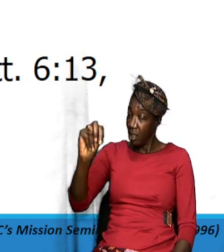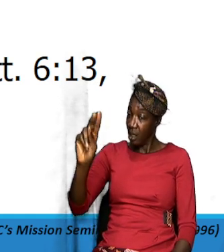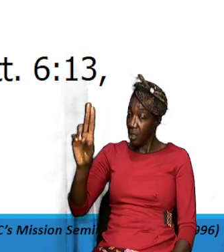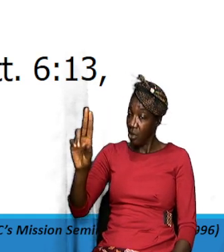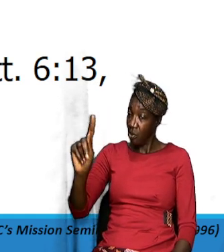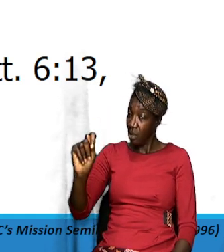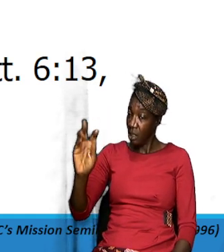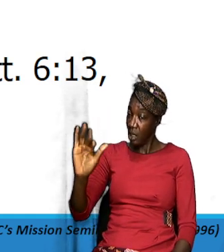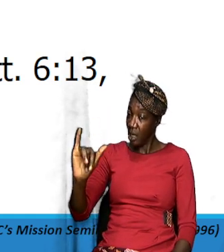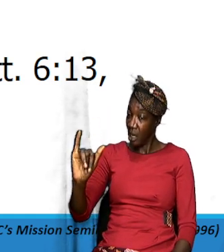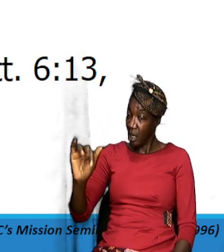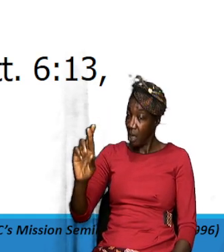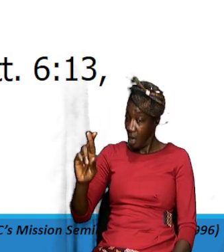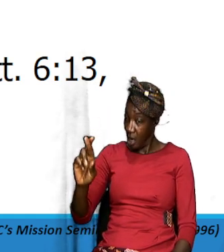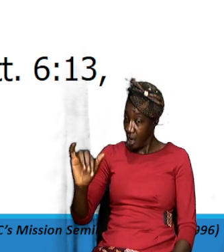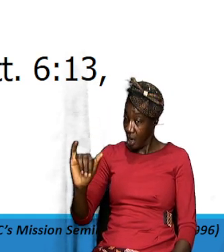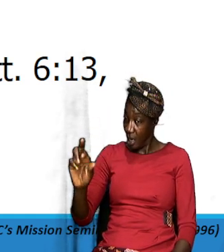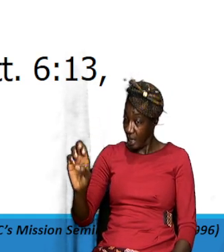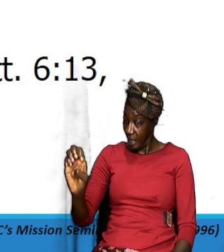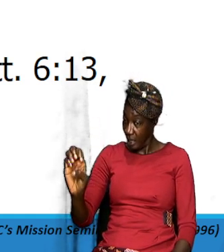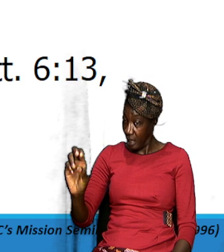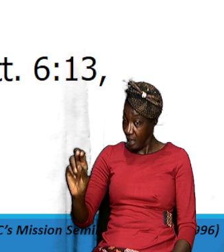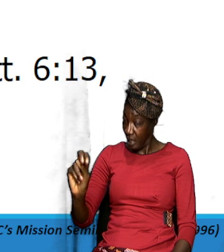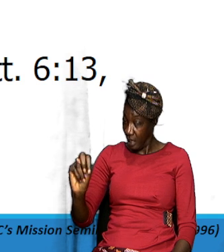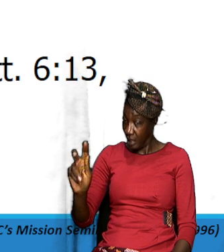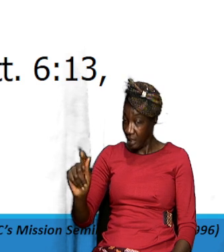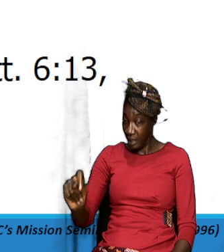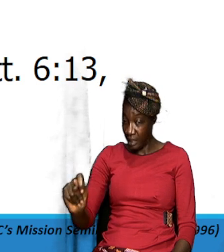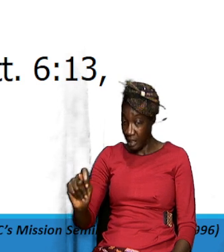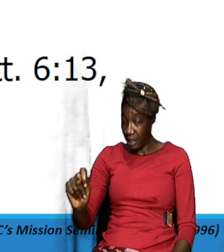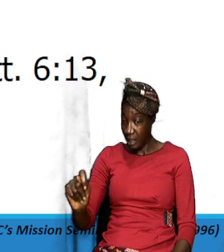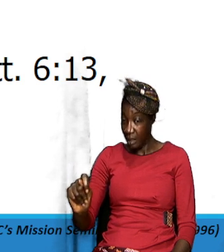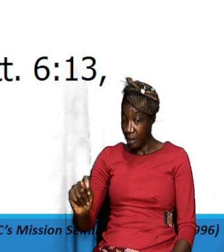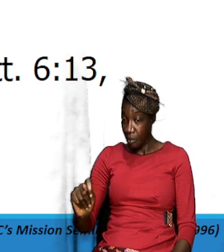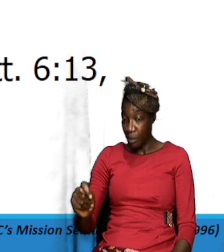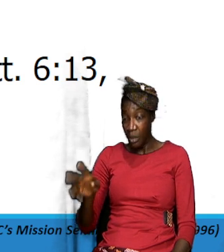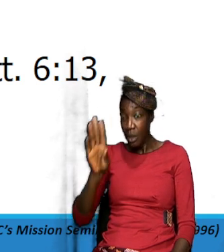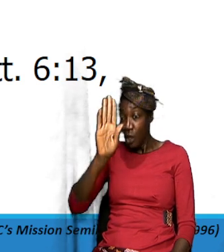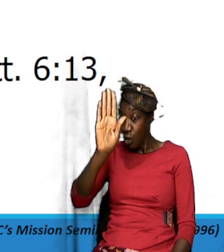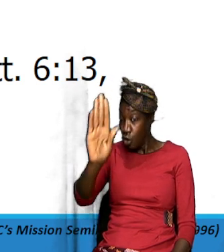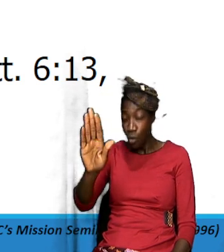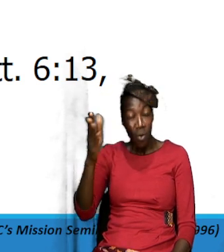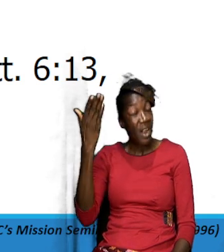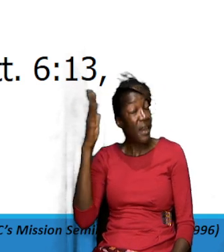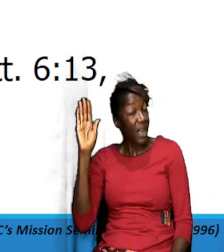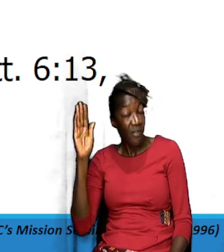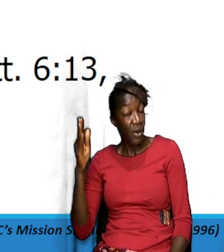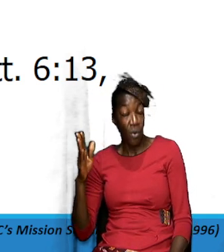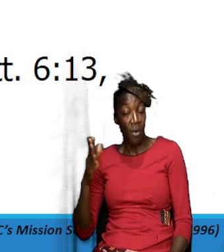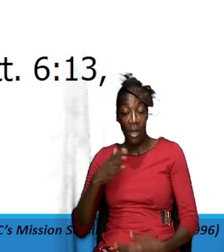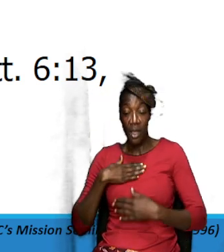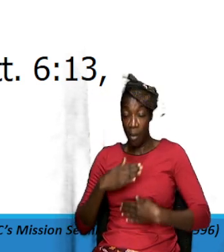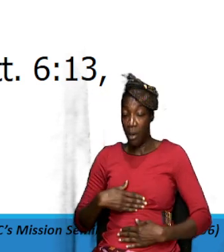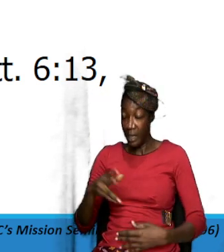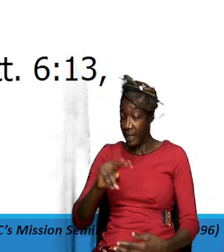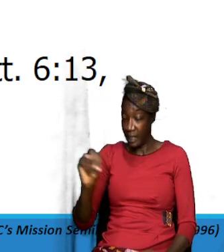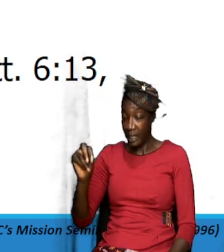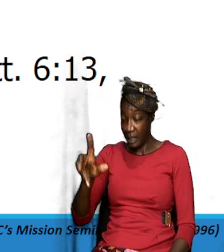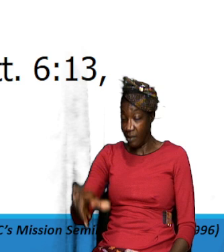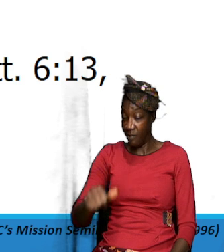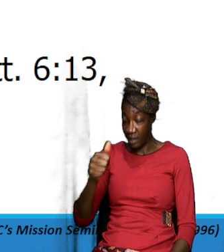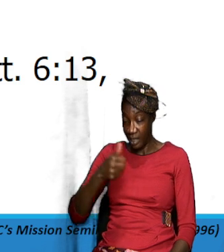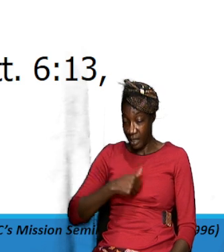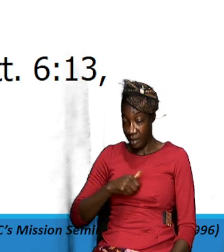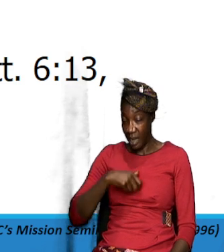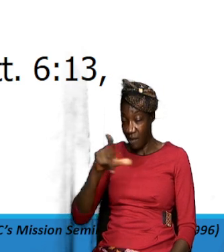need that you don't even know and also you can find yourself quickly